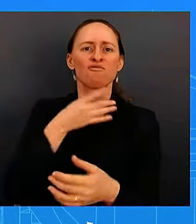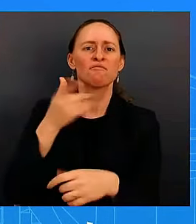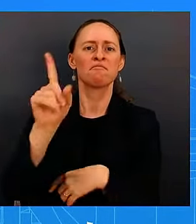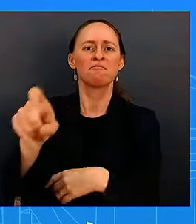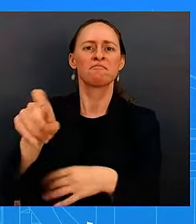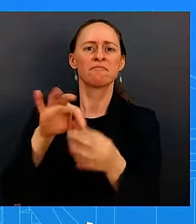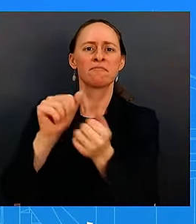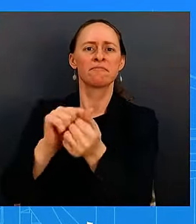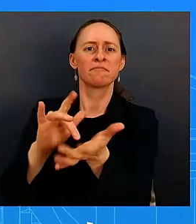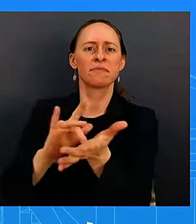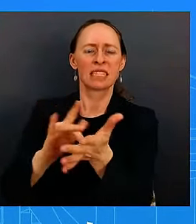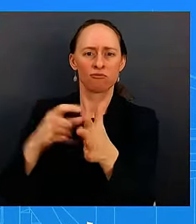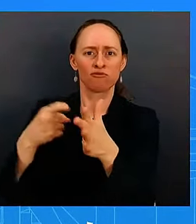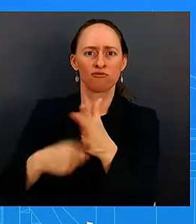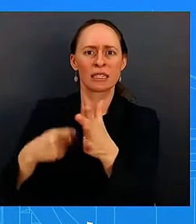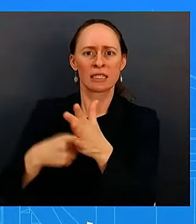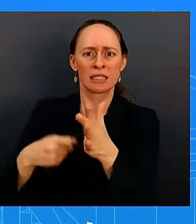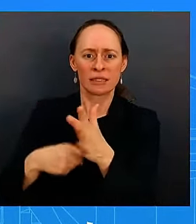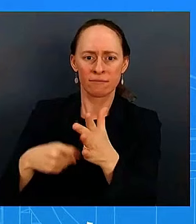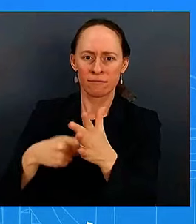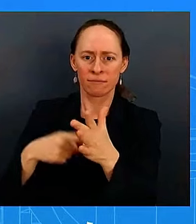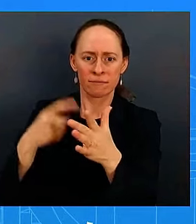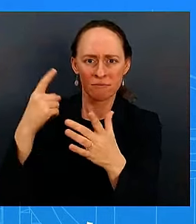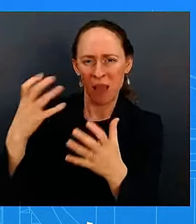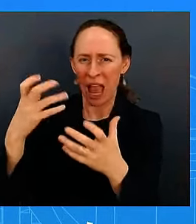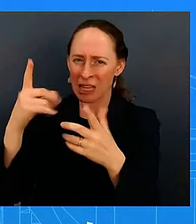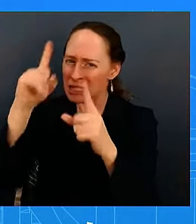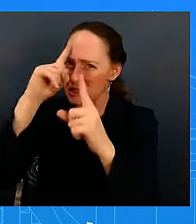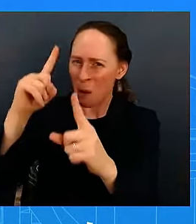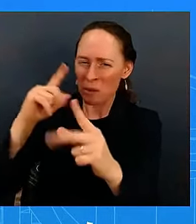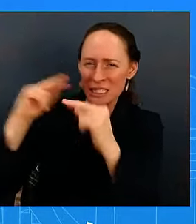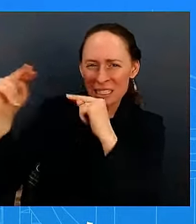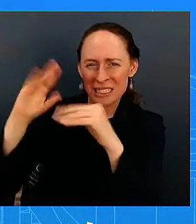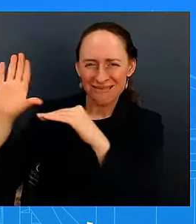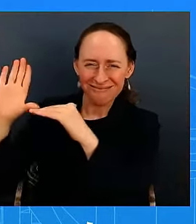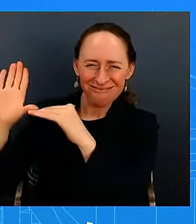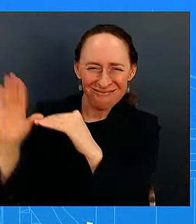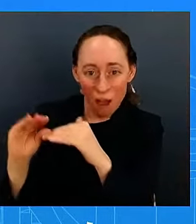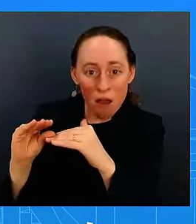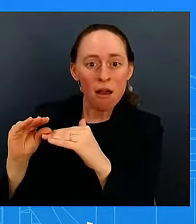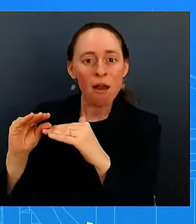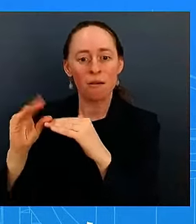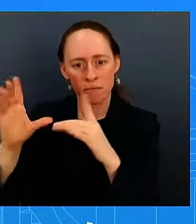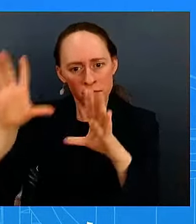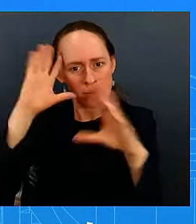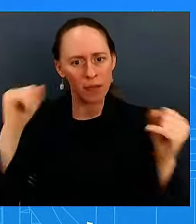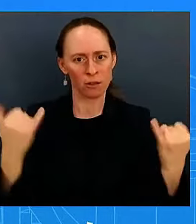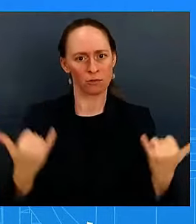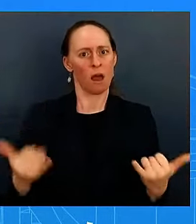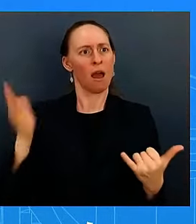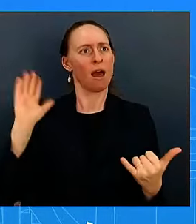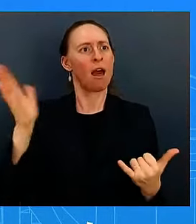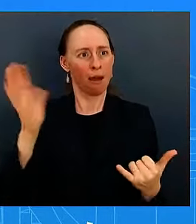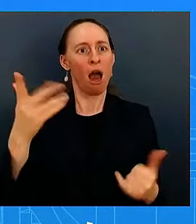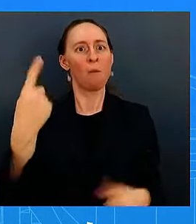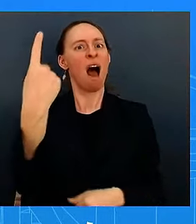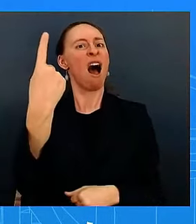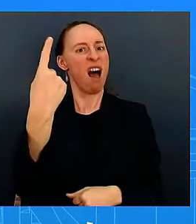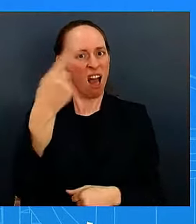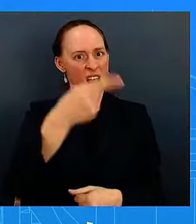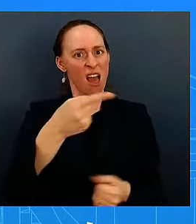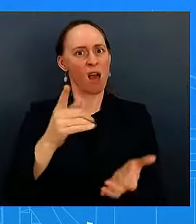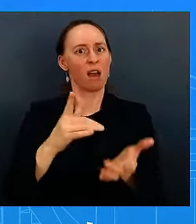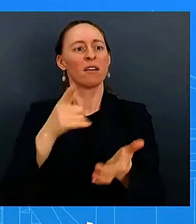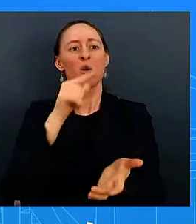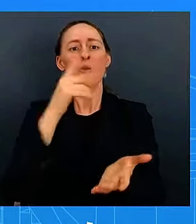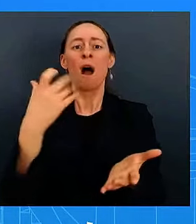weight loss drugs this is kind of an incomplete sentence said watch you were doing this on weight or so can you